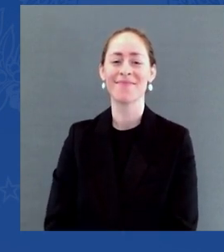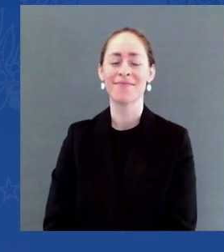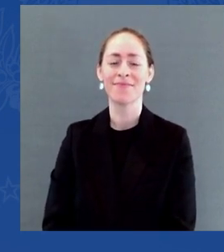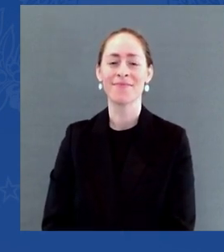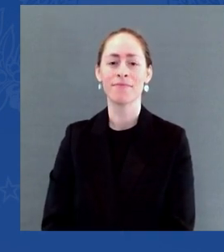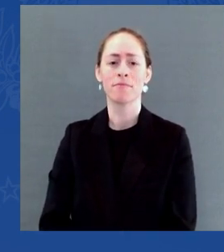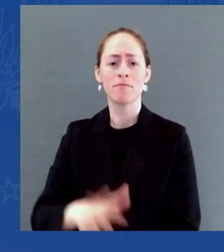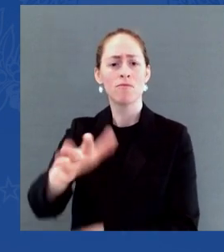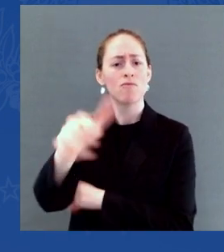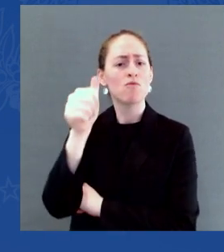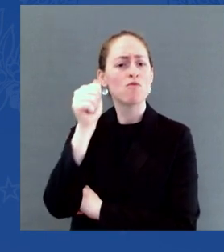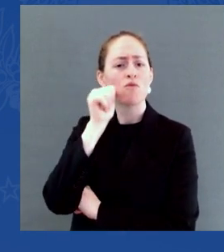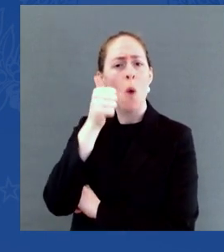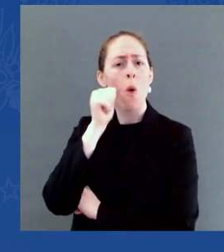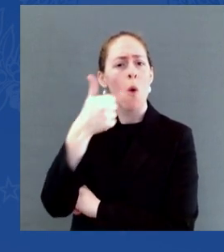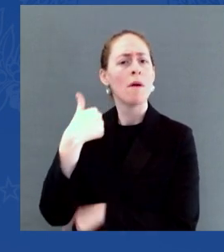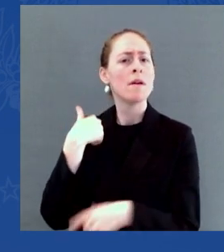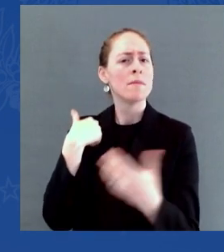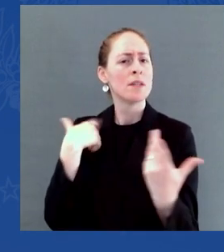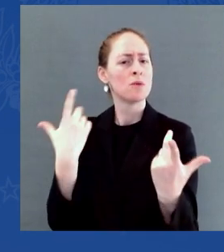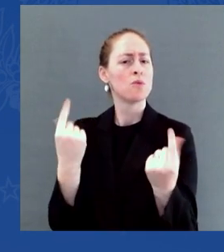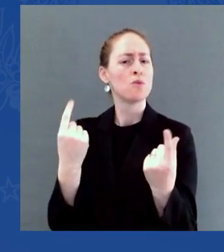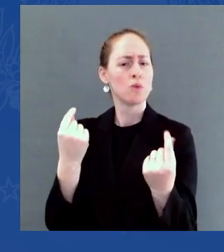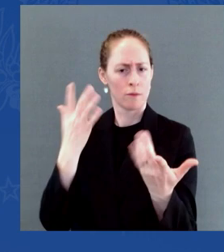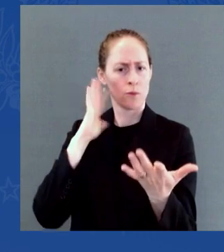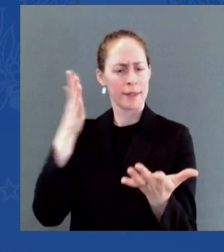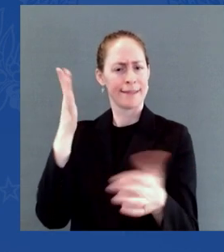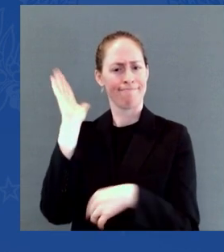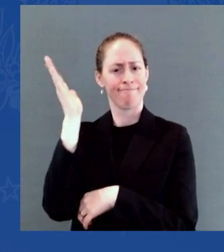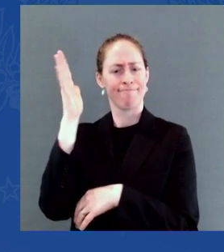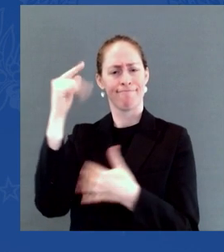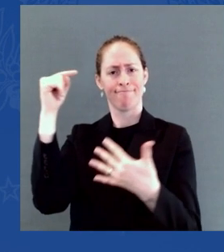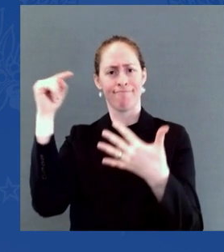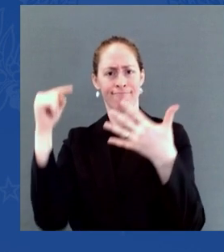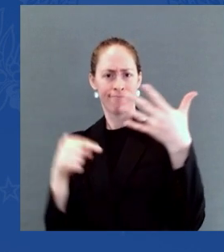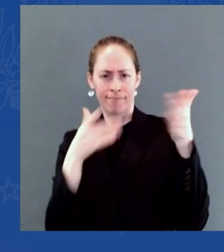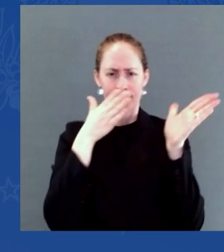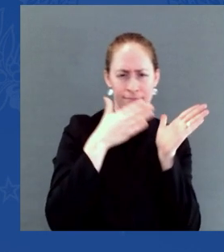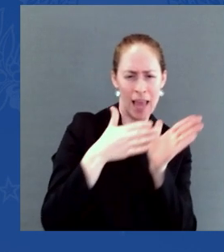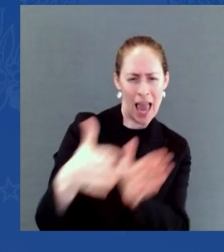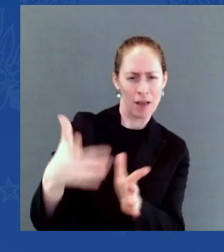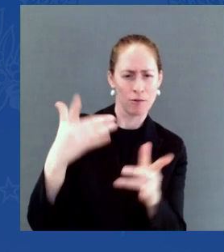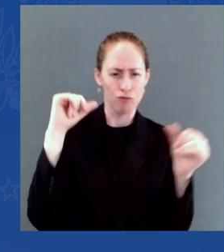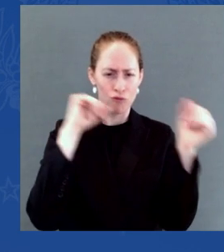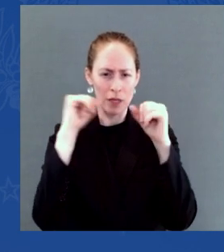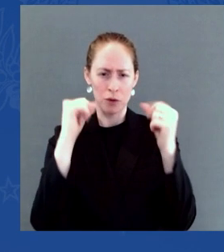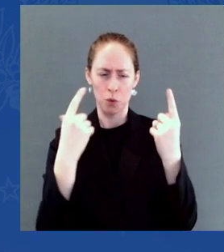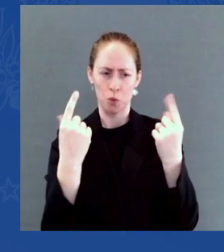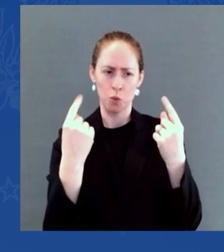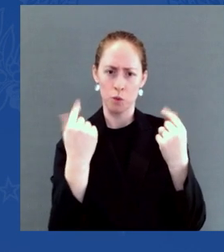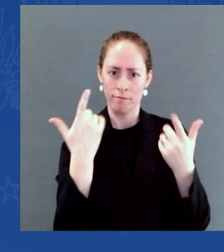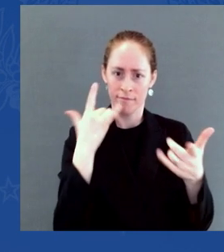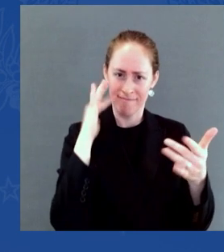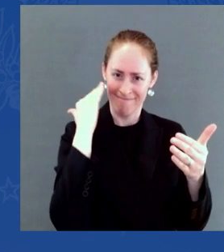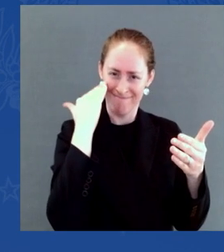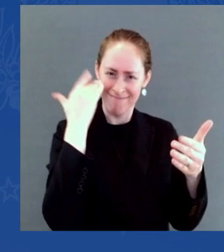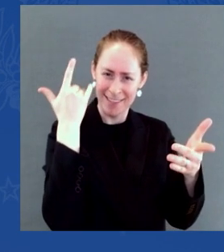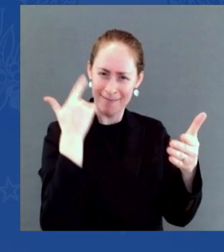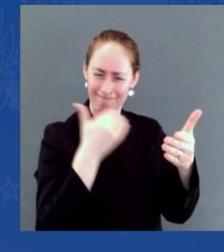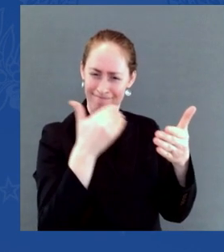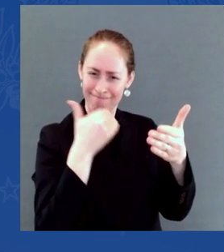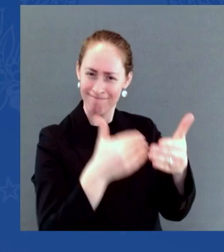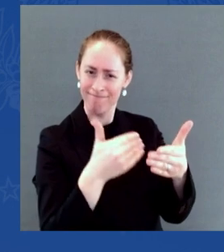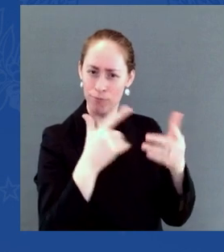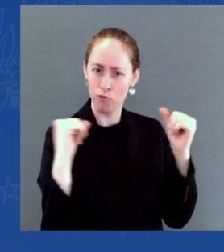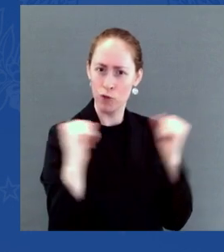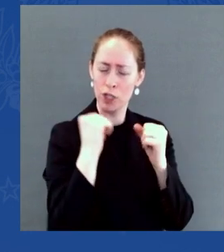vaccinations, boosters, testing, and more. Now, onto the economy. If you watched the news recently, you might think